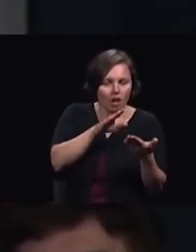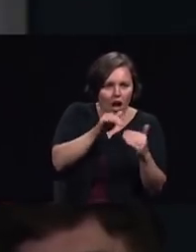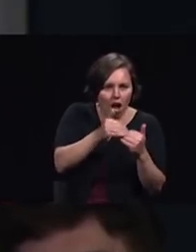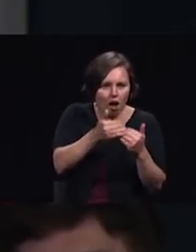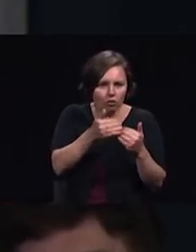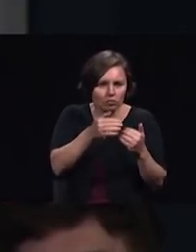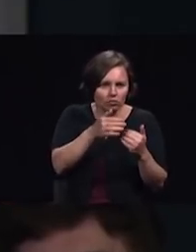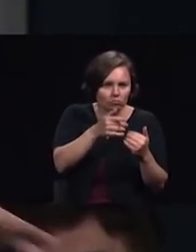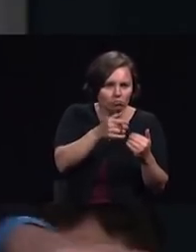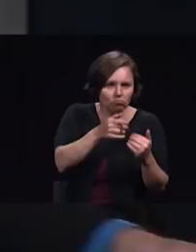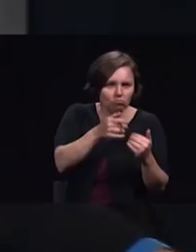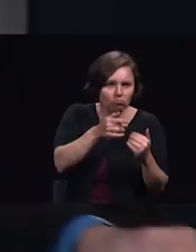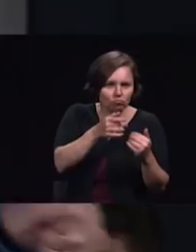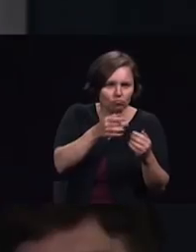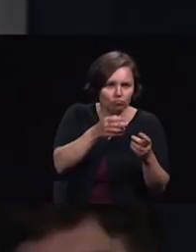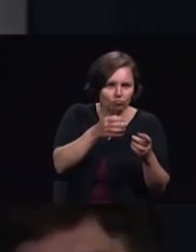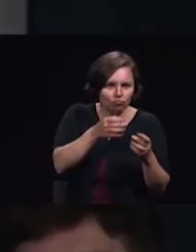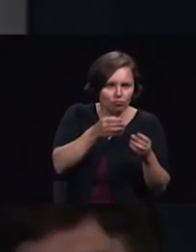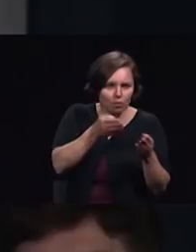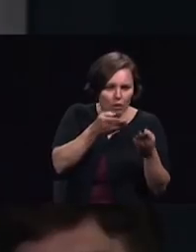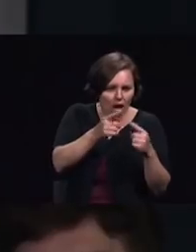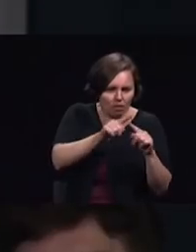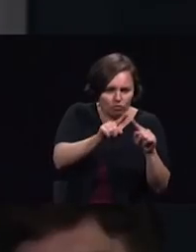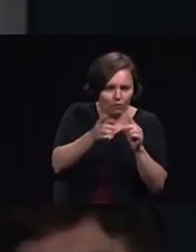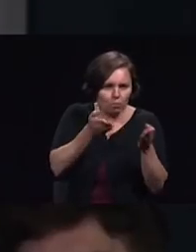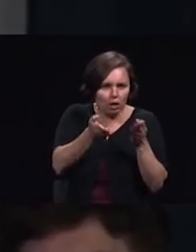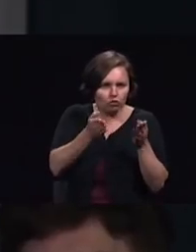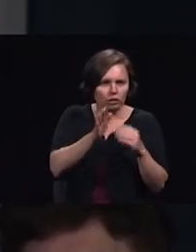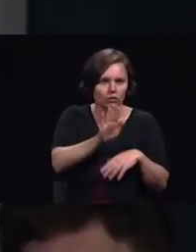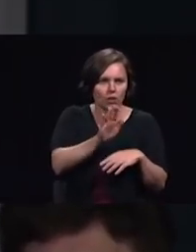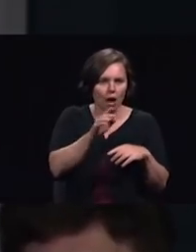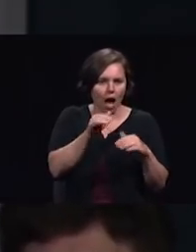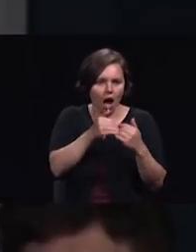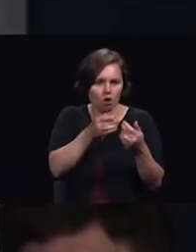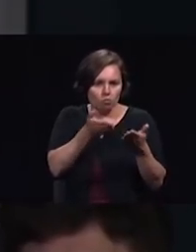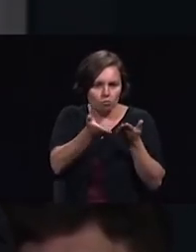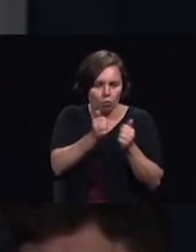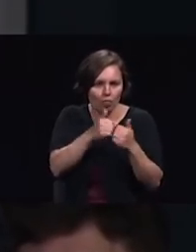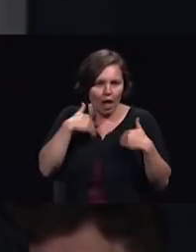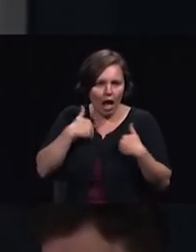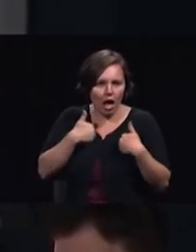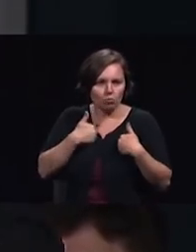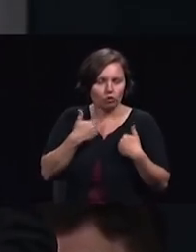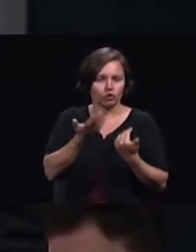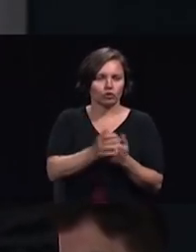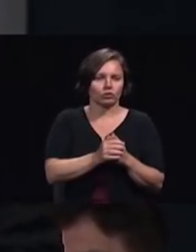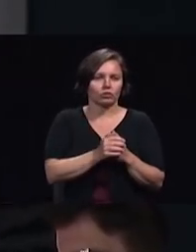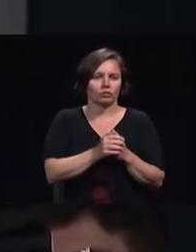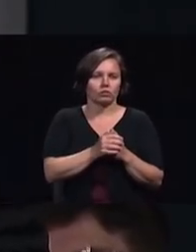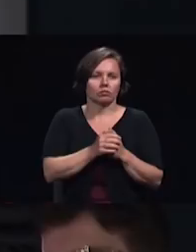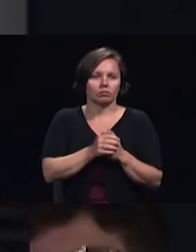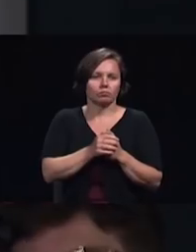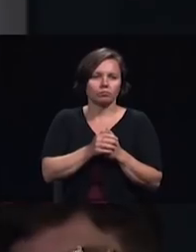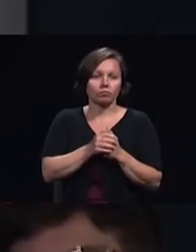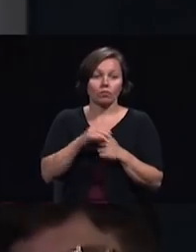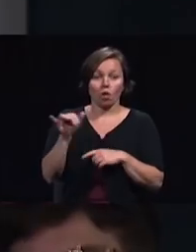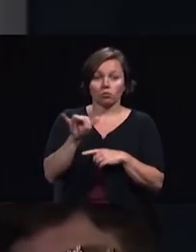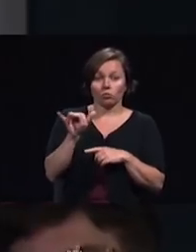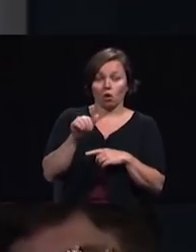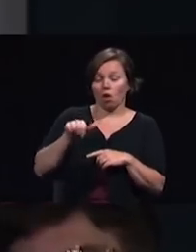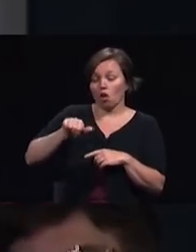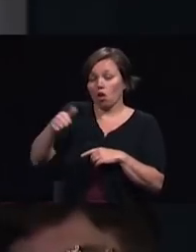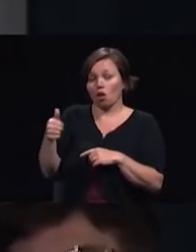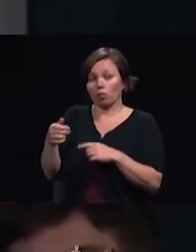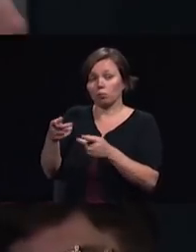minister to those pet owners in Tokyo I think of Gauteng 2018 next year in